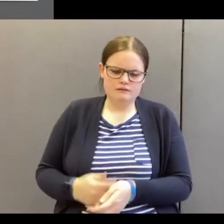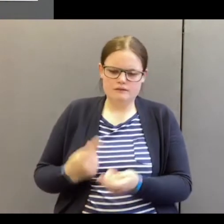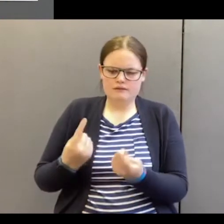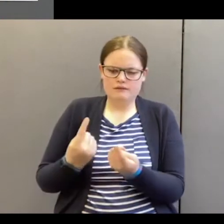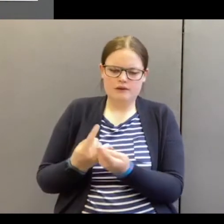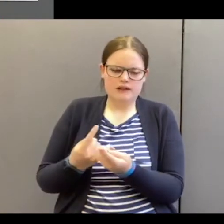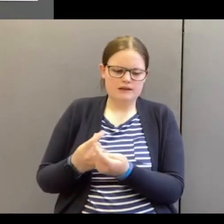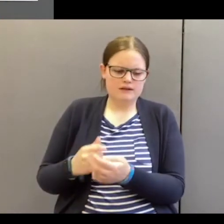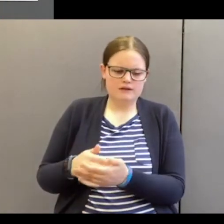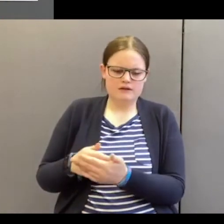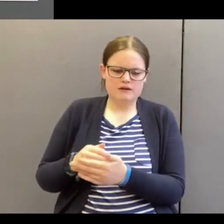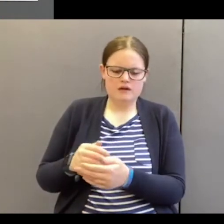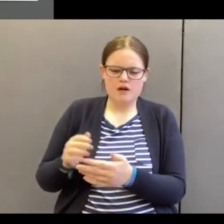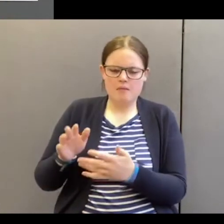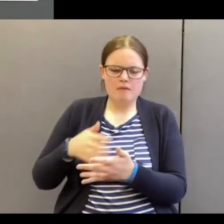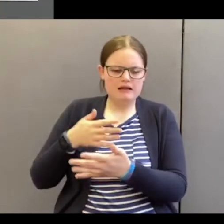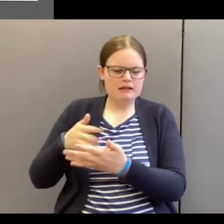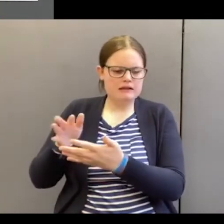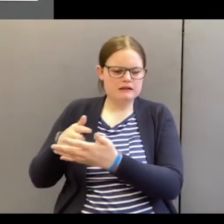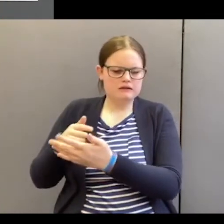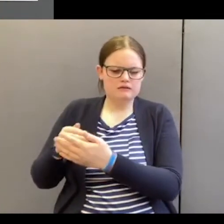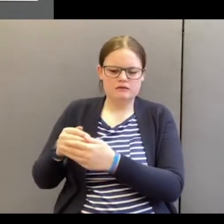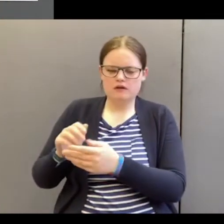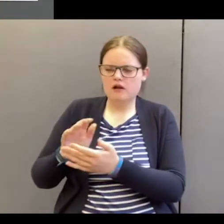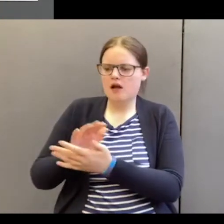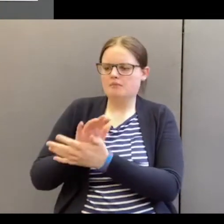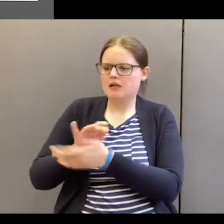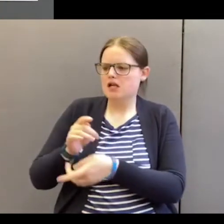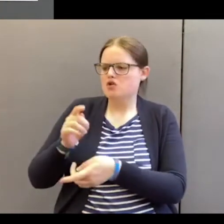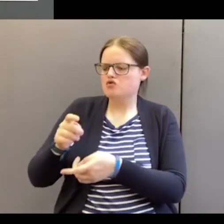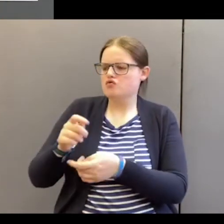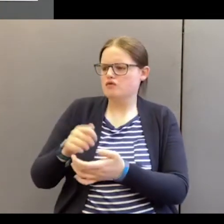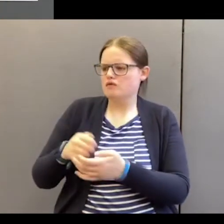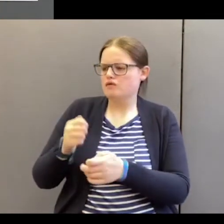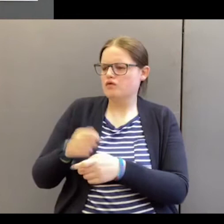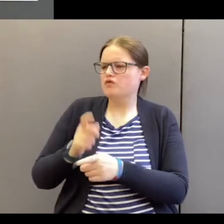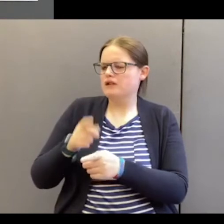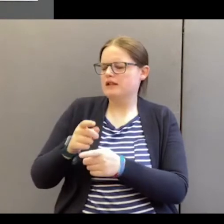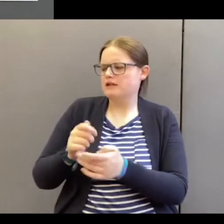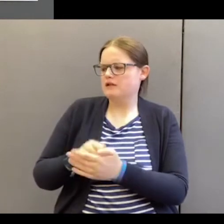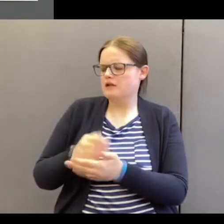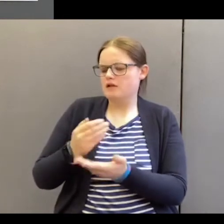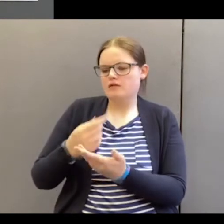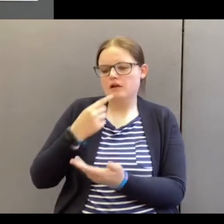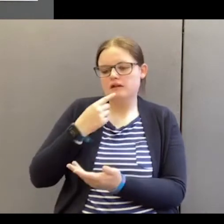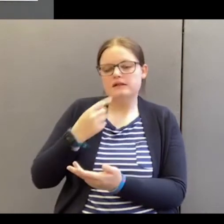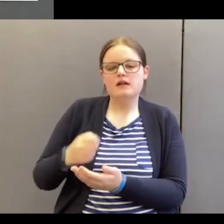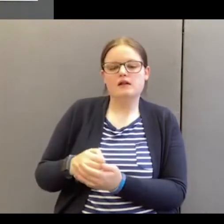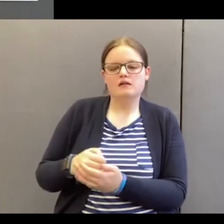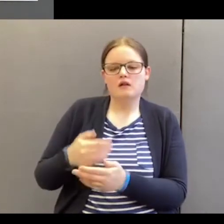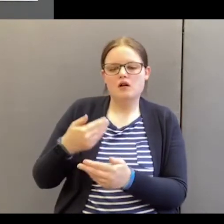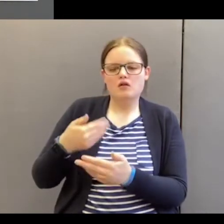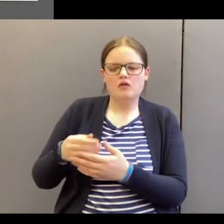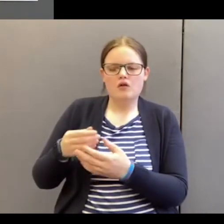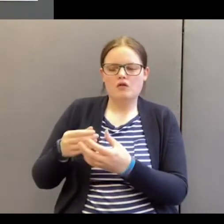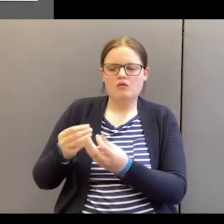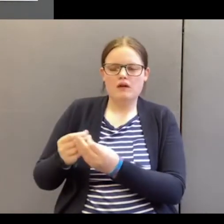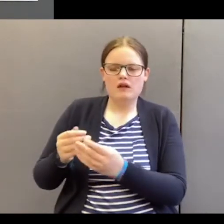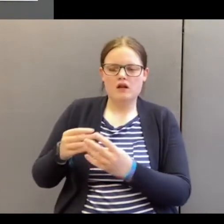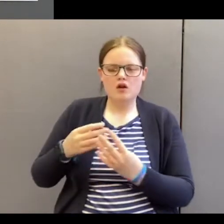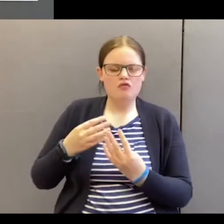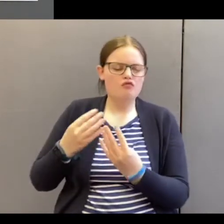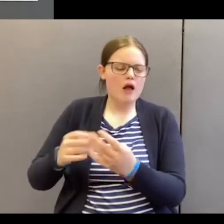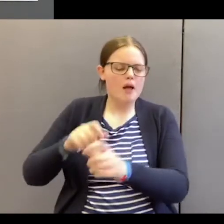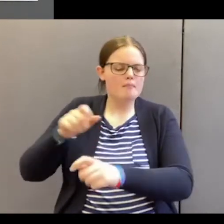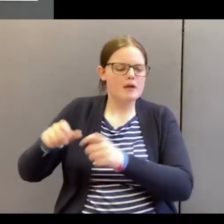are a pattern that please you. The world says go with the majority. The majority